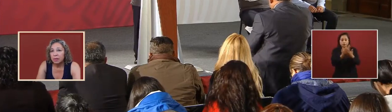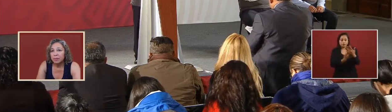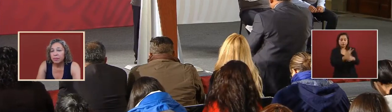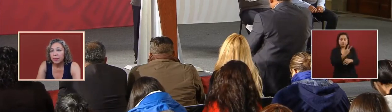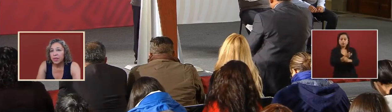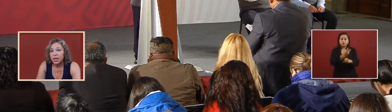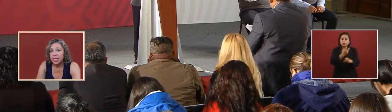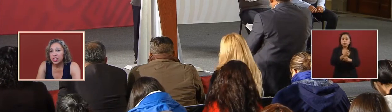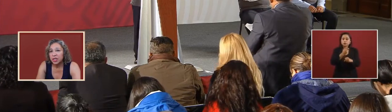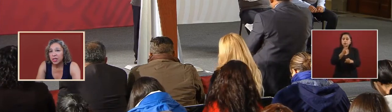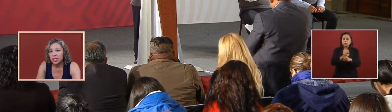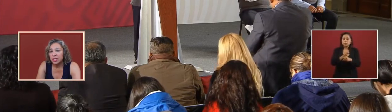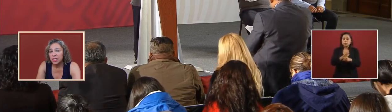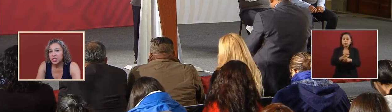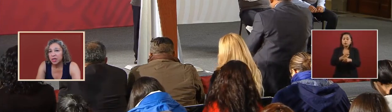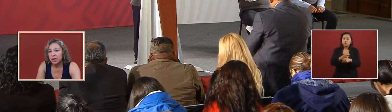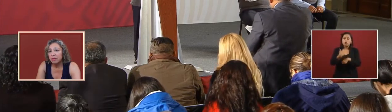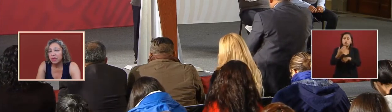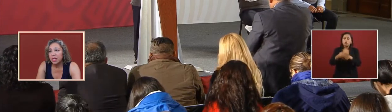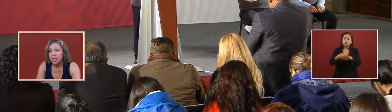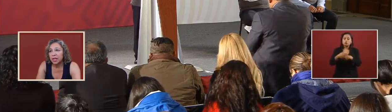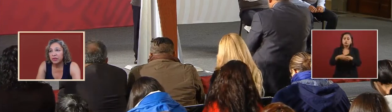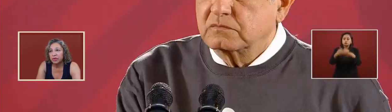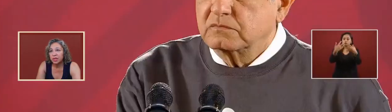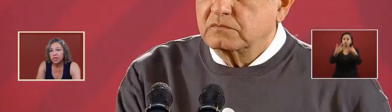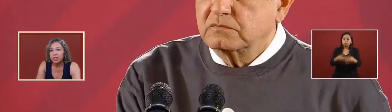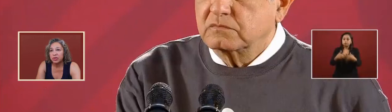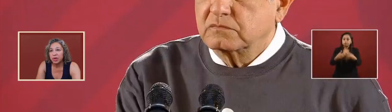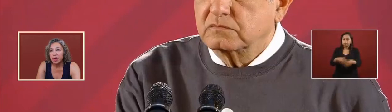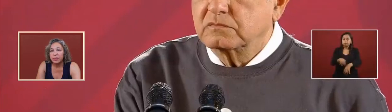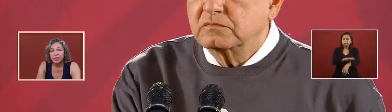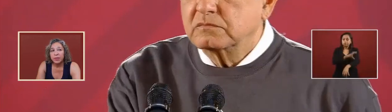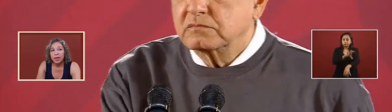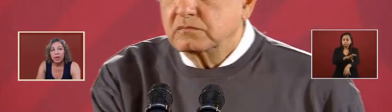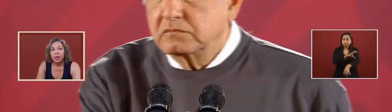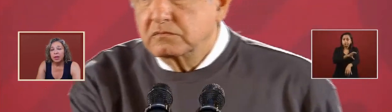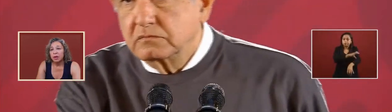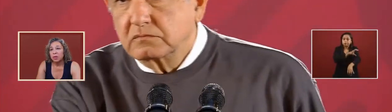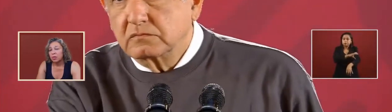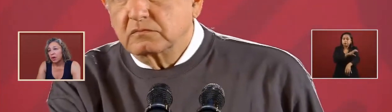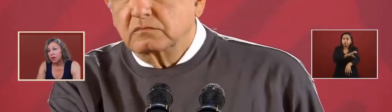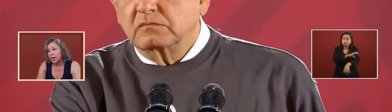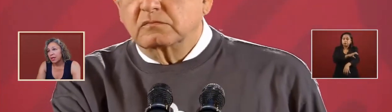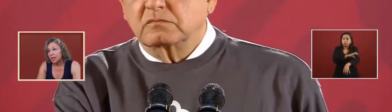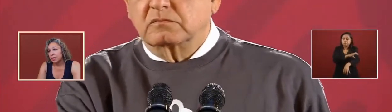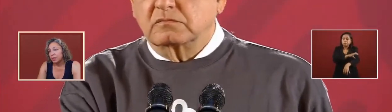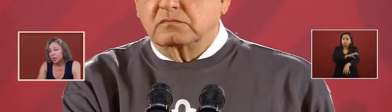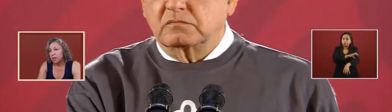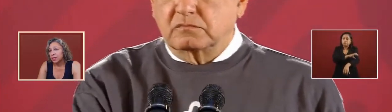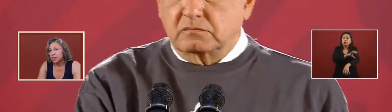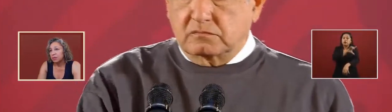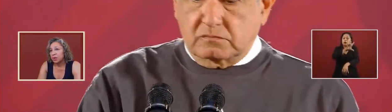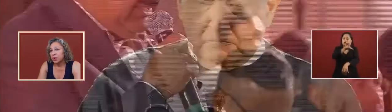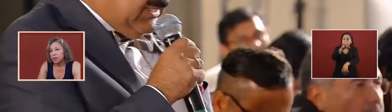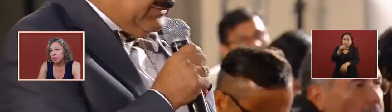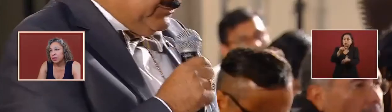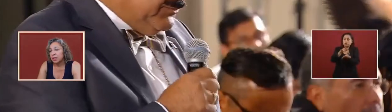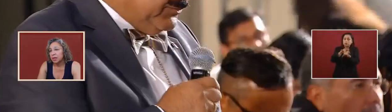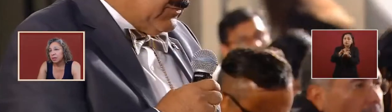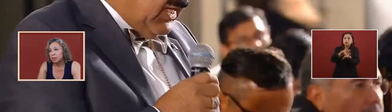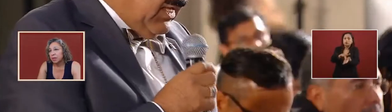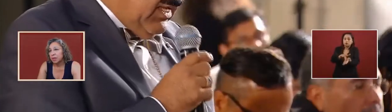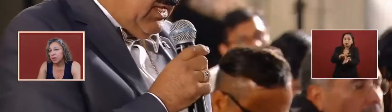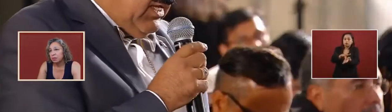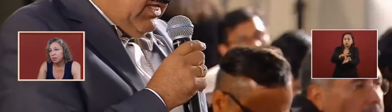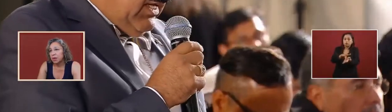nationalization of the electrical industry where at that time he supported with